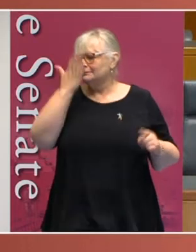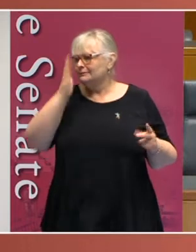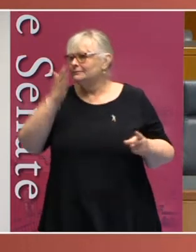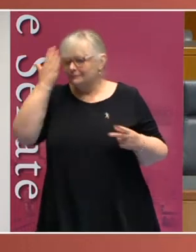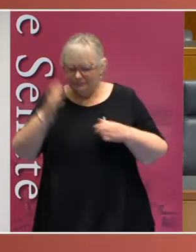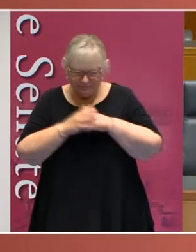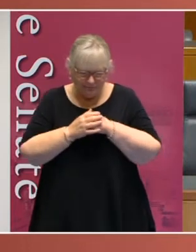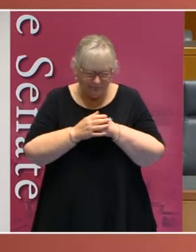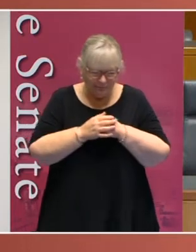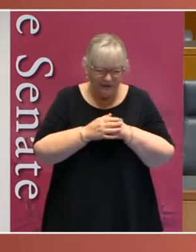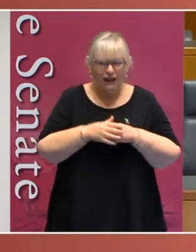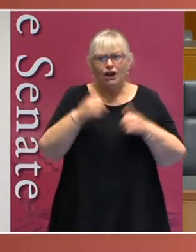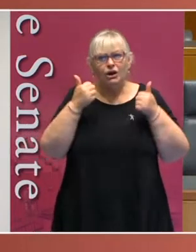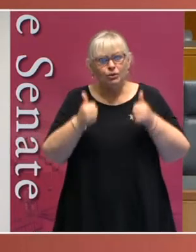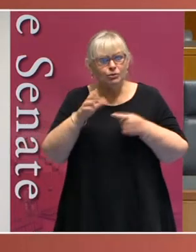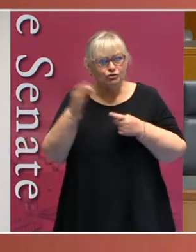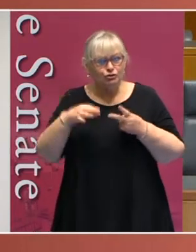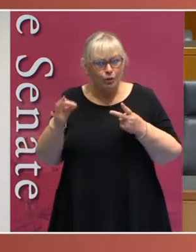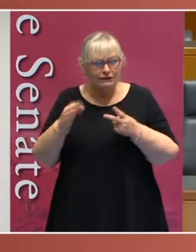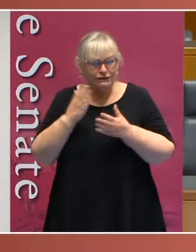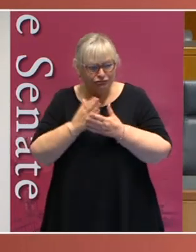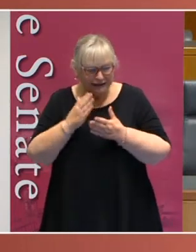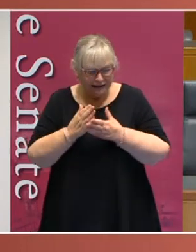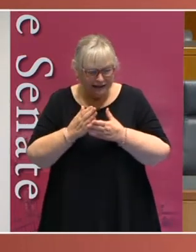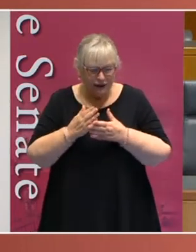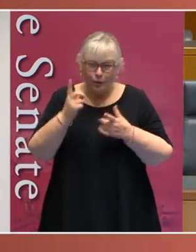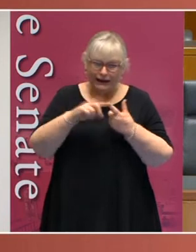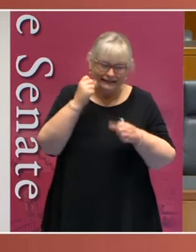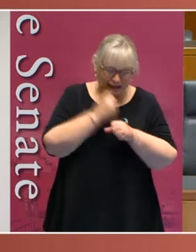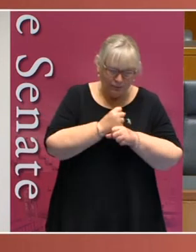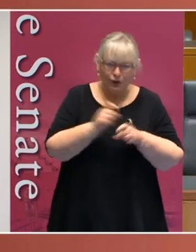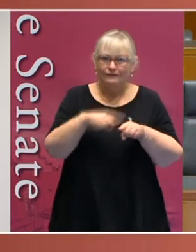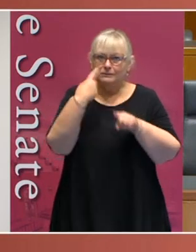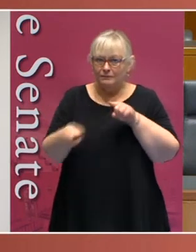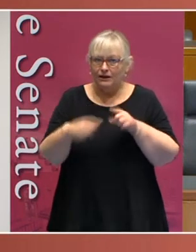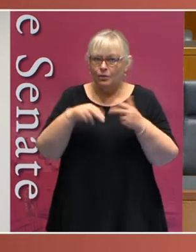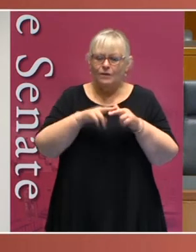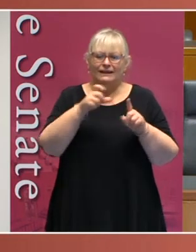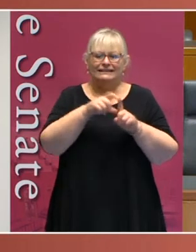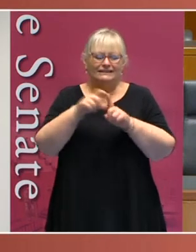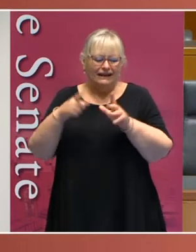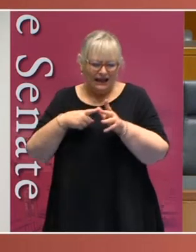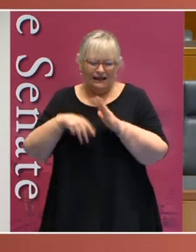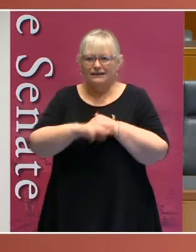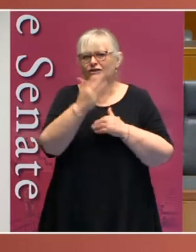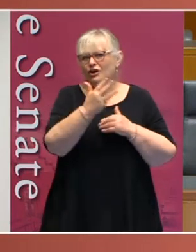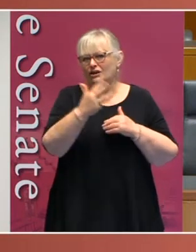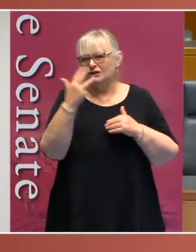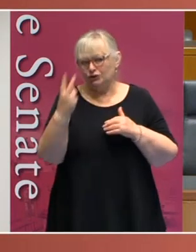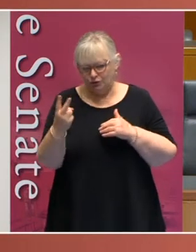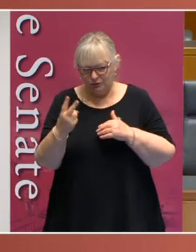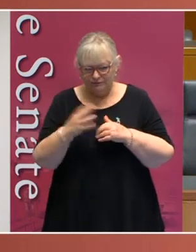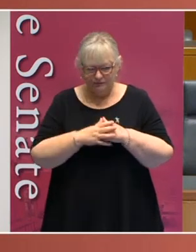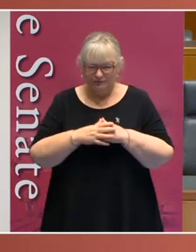of what that choice looks like in practice was the passage of the Disability Disability Discrimination Act in 1992, which for